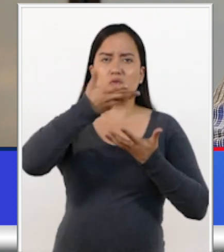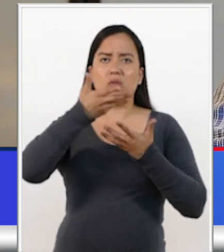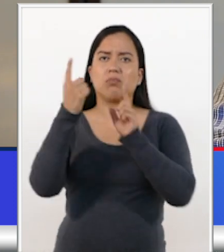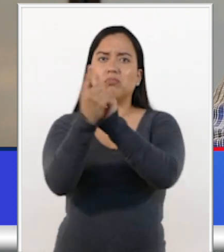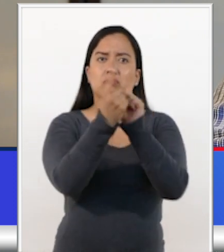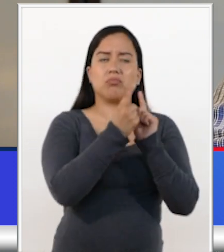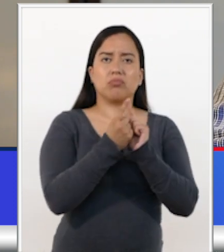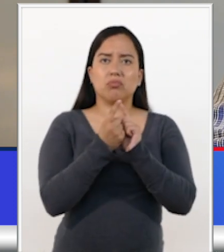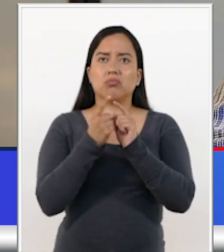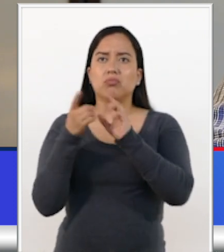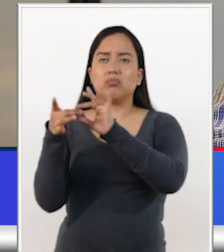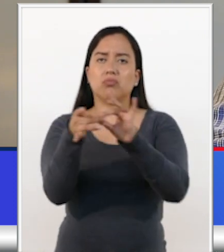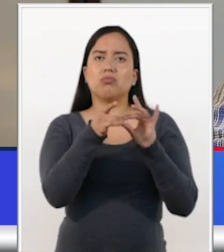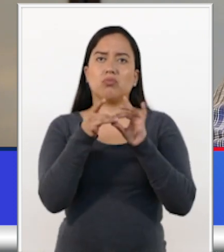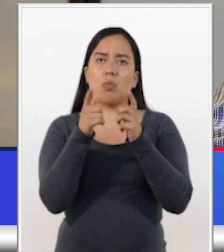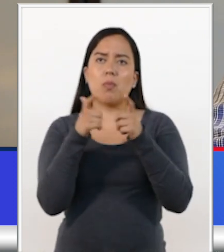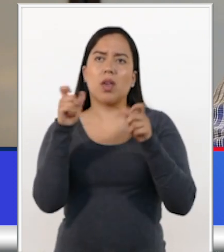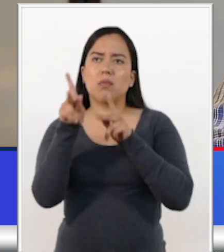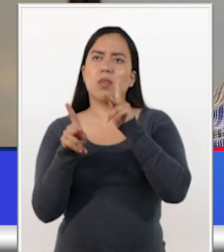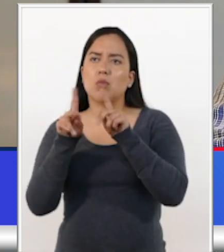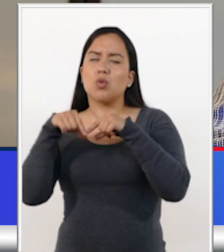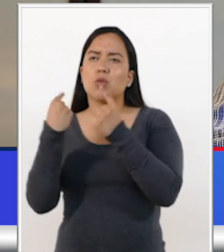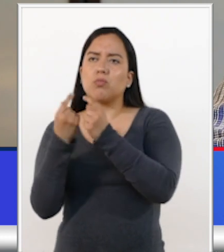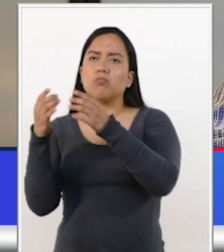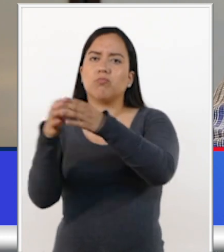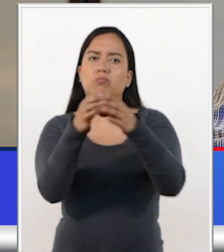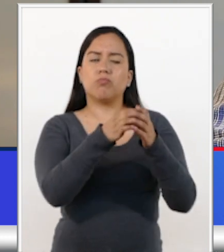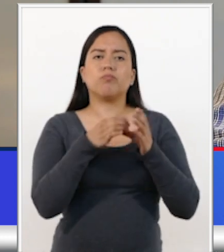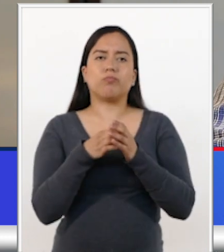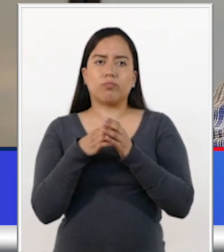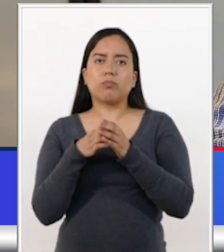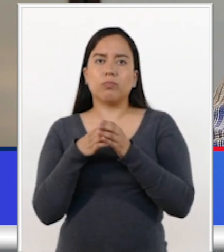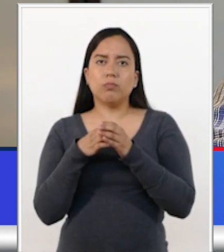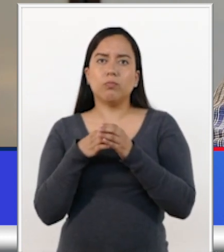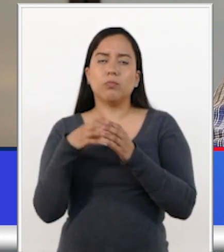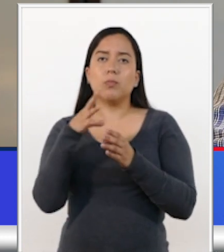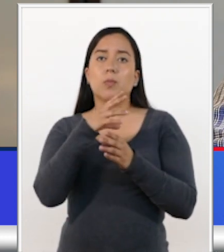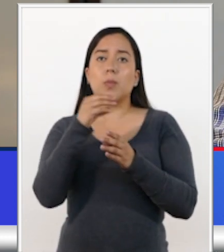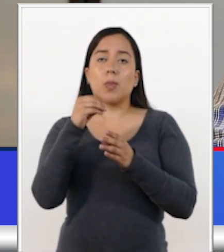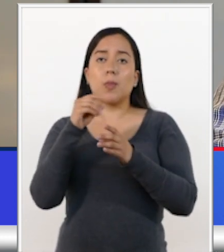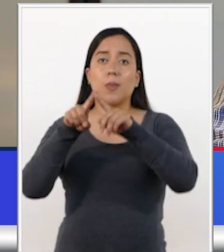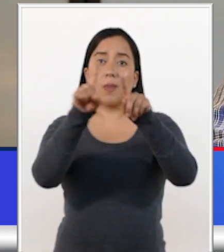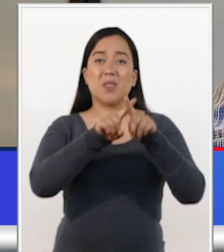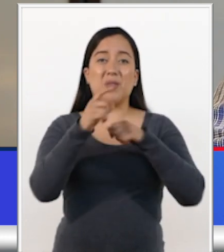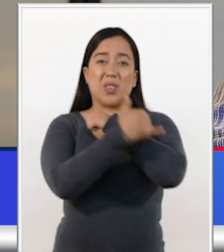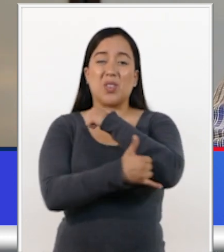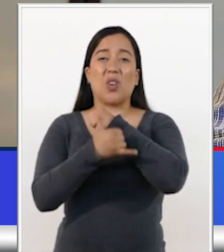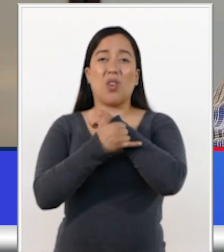cooperation within a wide network with parties working in different thematic and geographical areas.